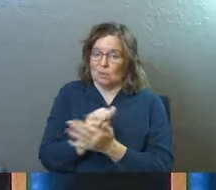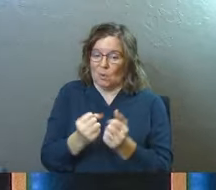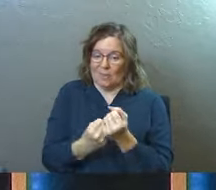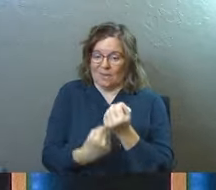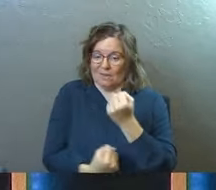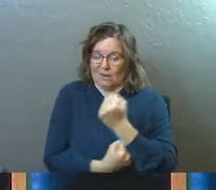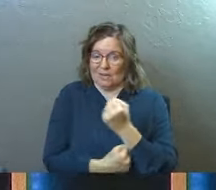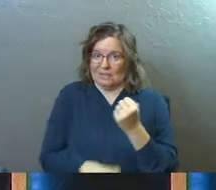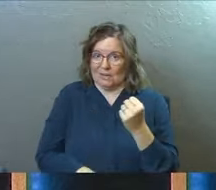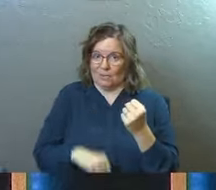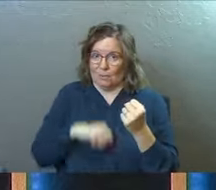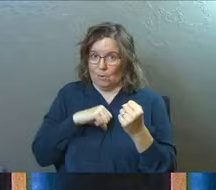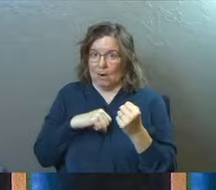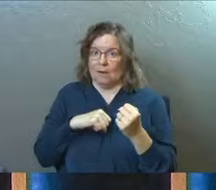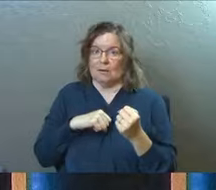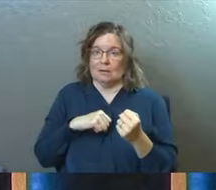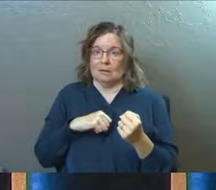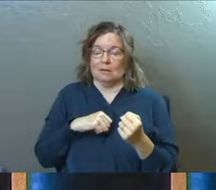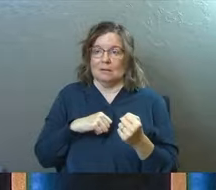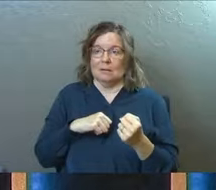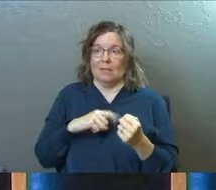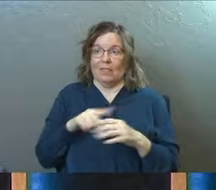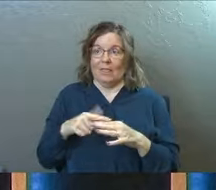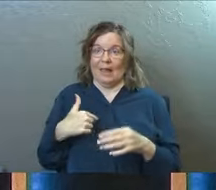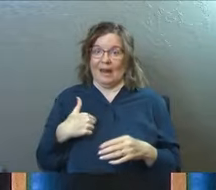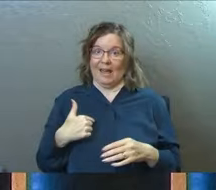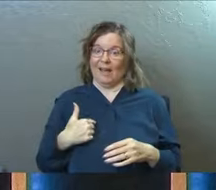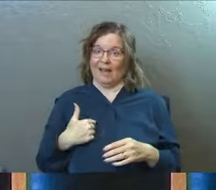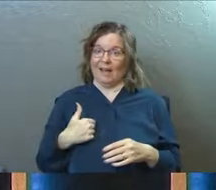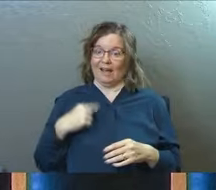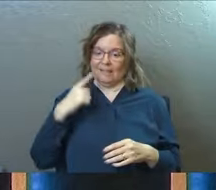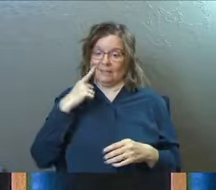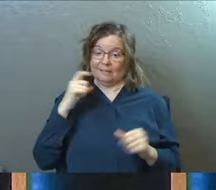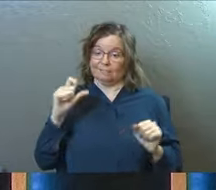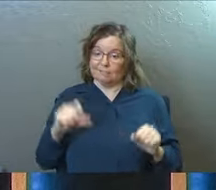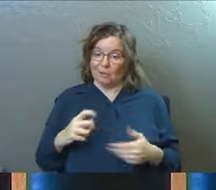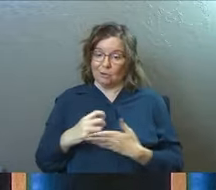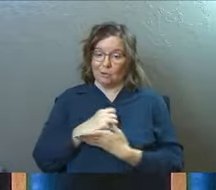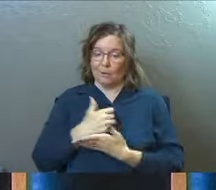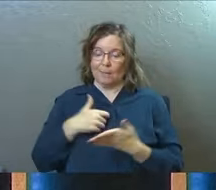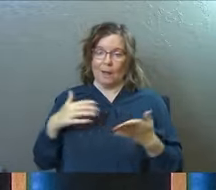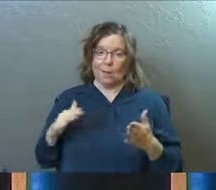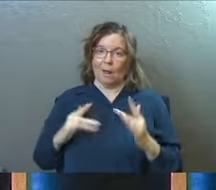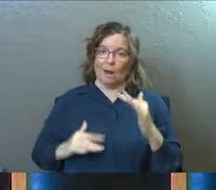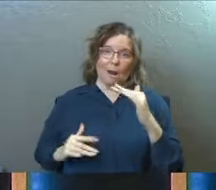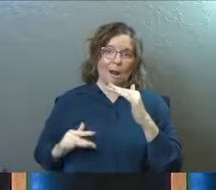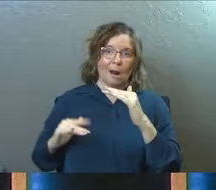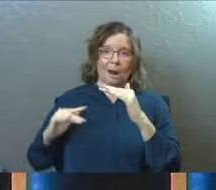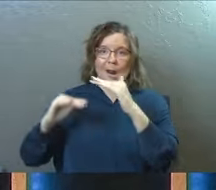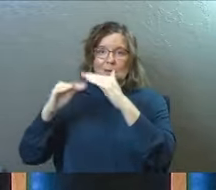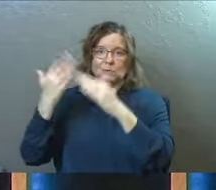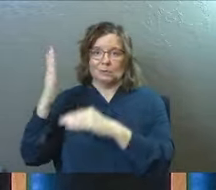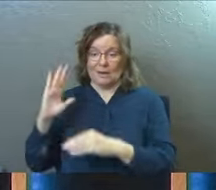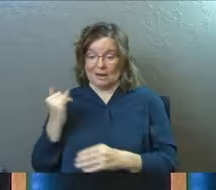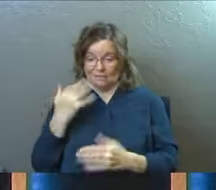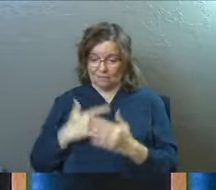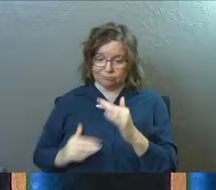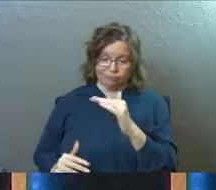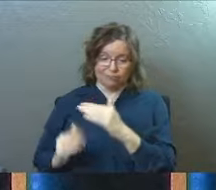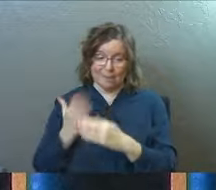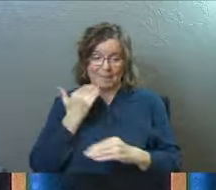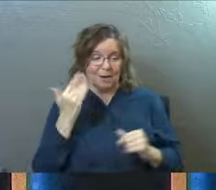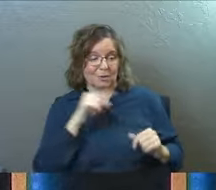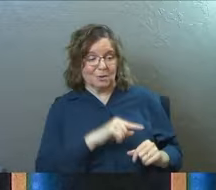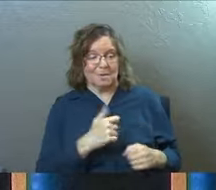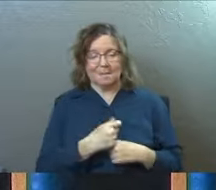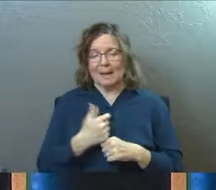foundation of pride, the illusion that I was under, that I was somehow earning my way to God. And if I was earning my way better